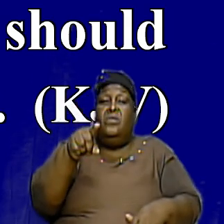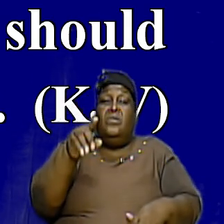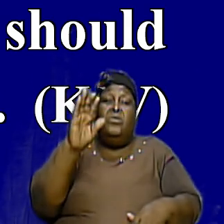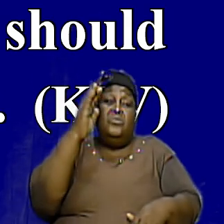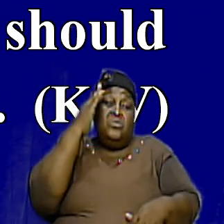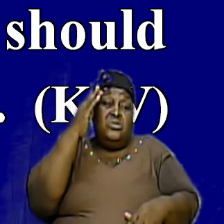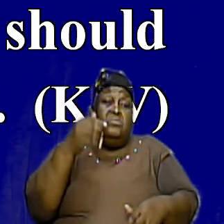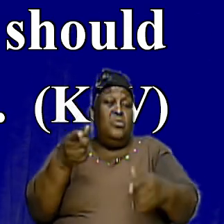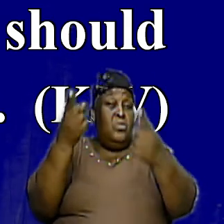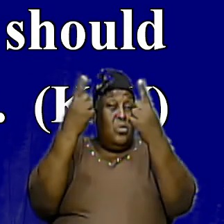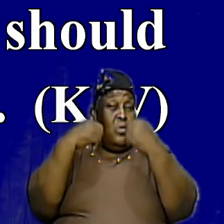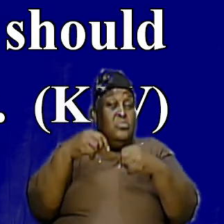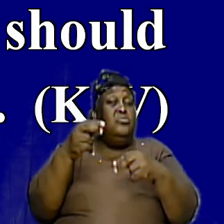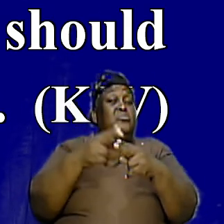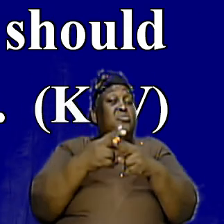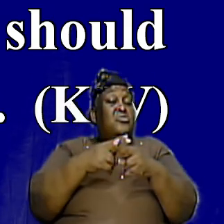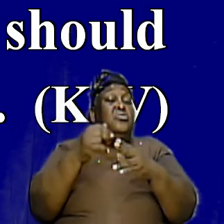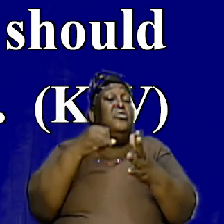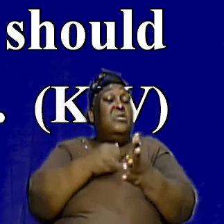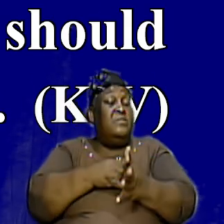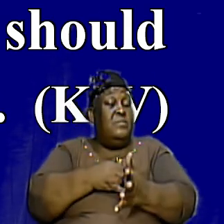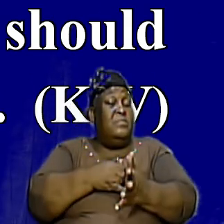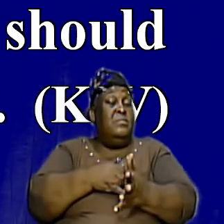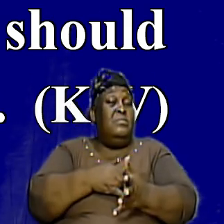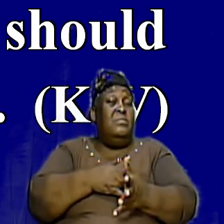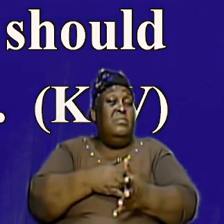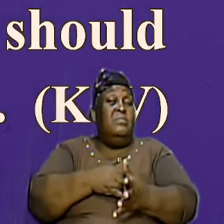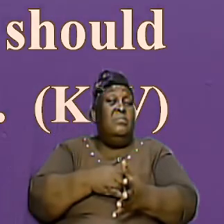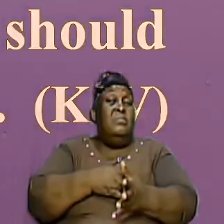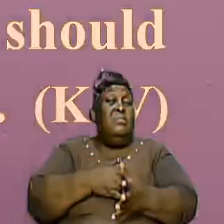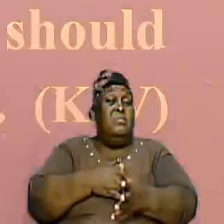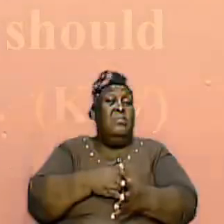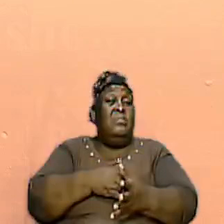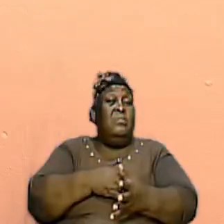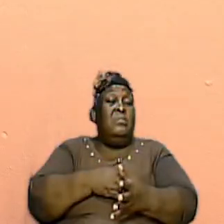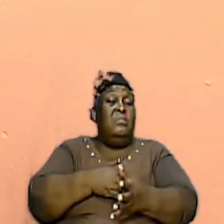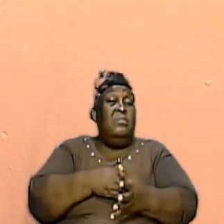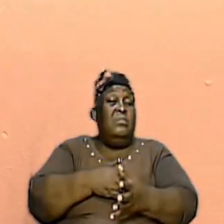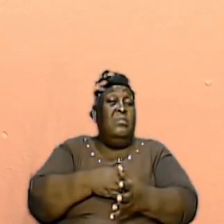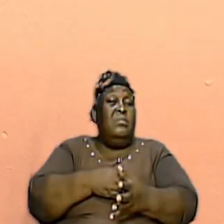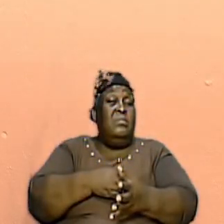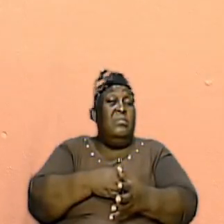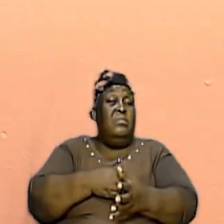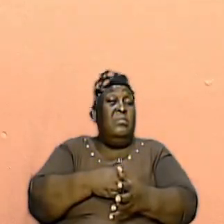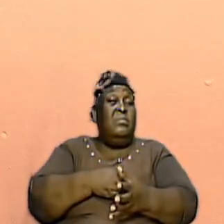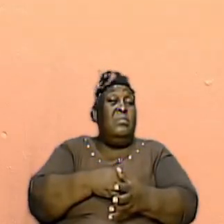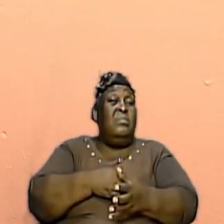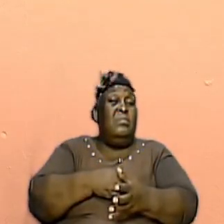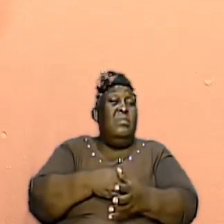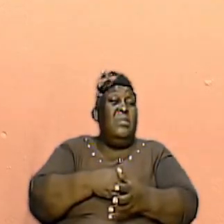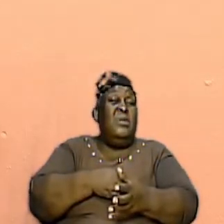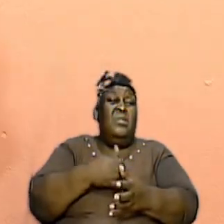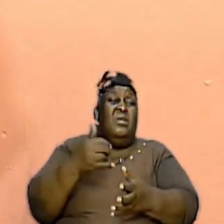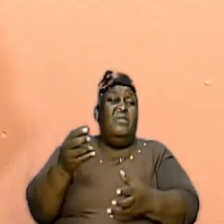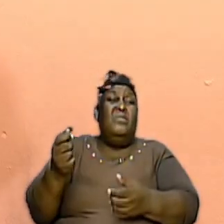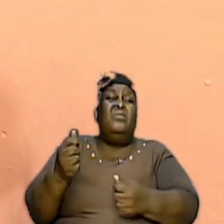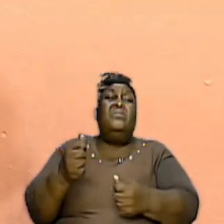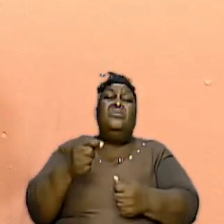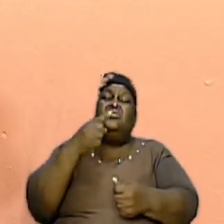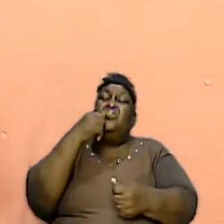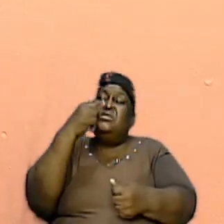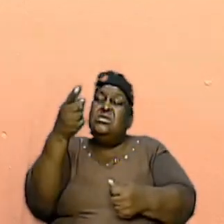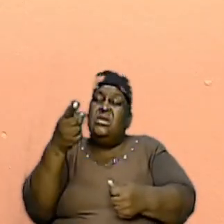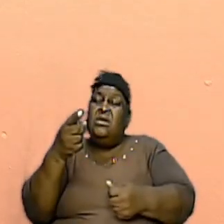To Come Short Of It The Therefore Is Just Linking It To Something That Had Just